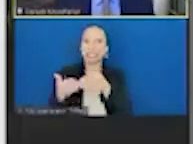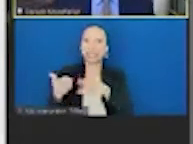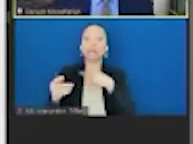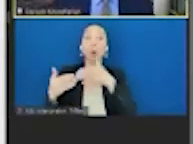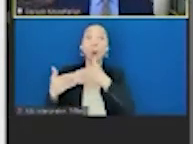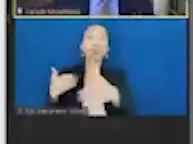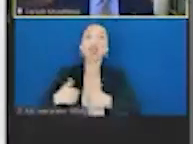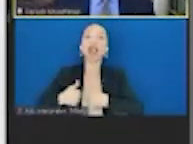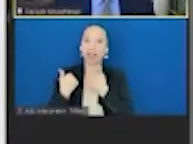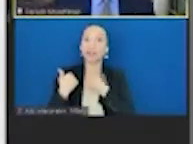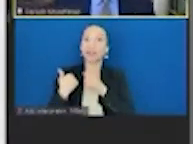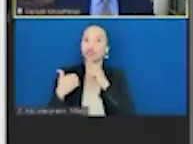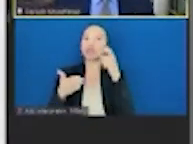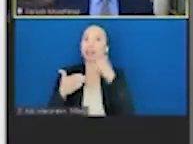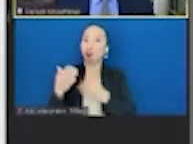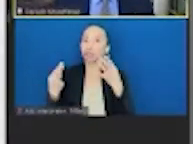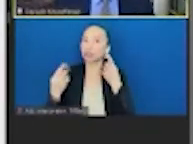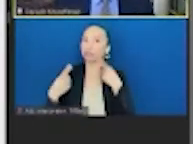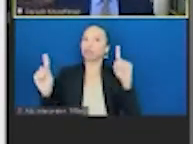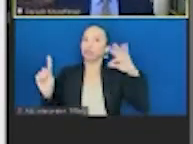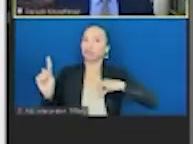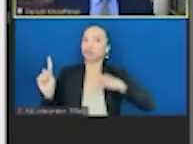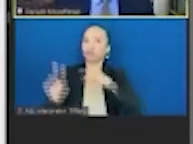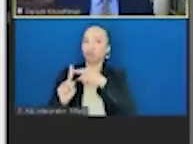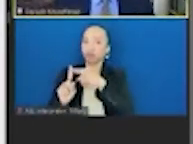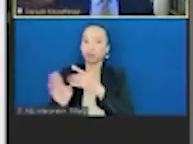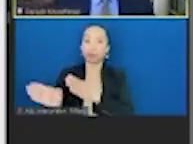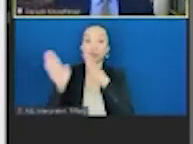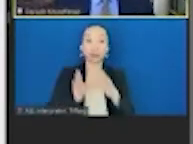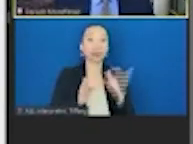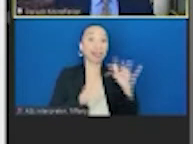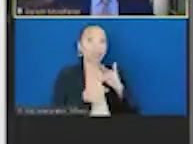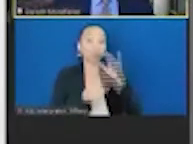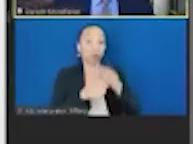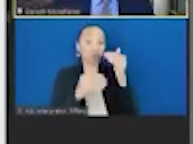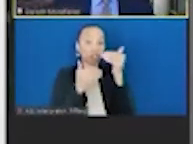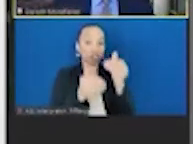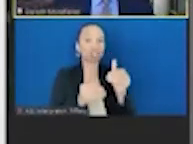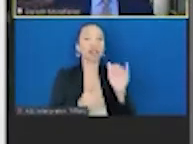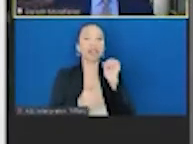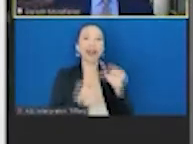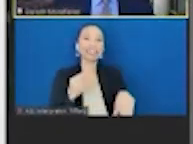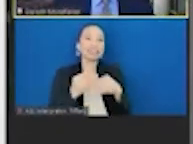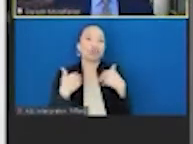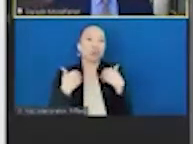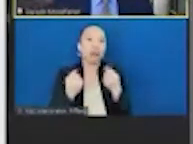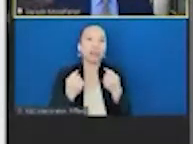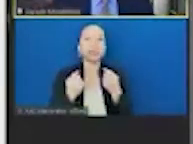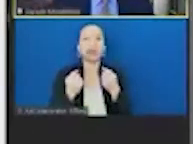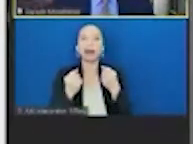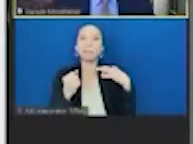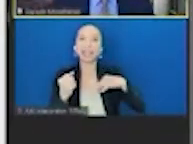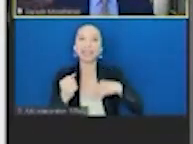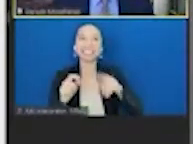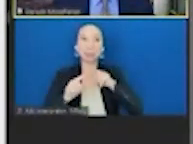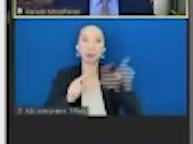you add soda restriction, it becomes cost effective much earlier because, you know, you get additional health benefits. But again, this has this thorny issue of